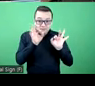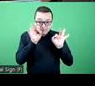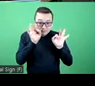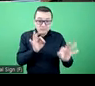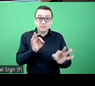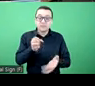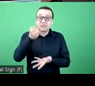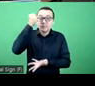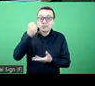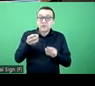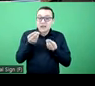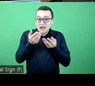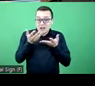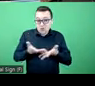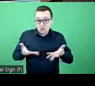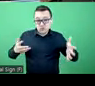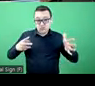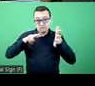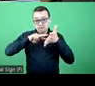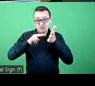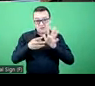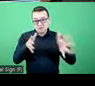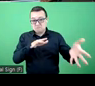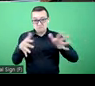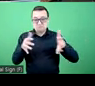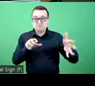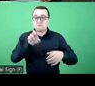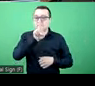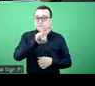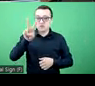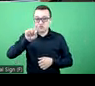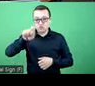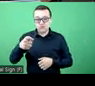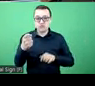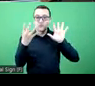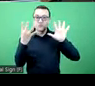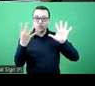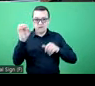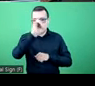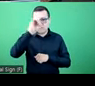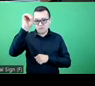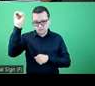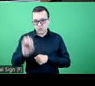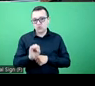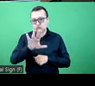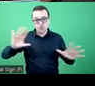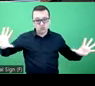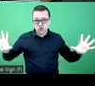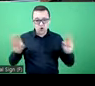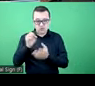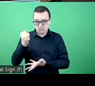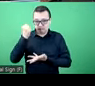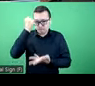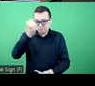And in terms of resources, it represents around 23%